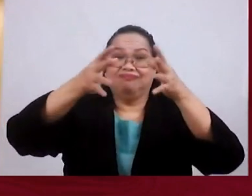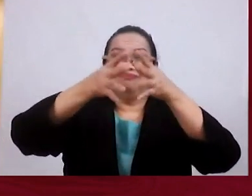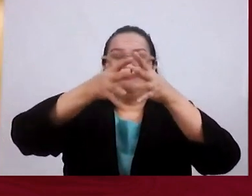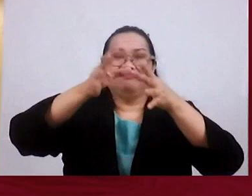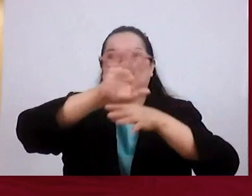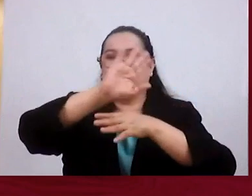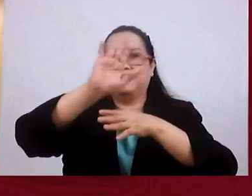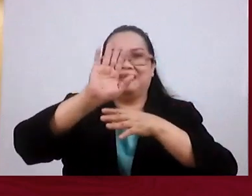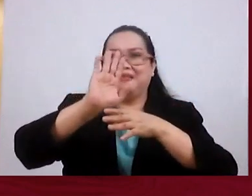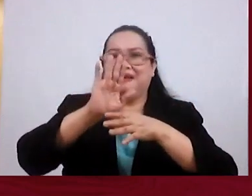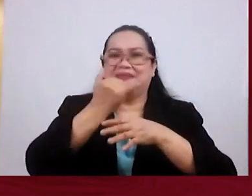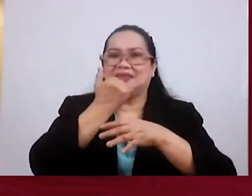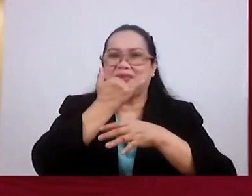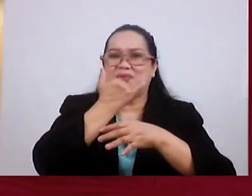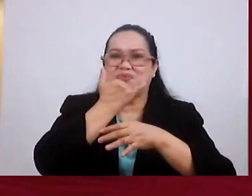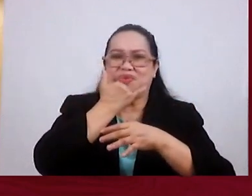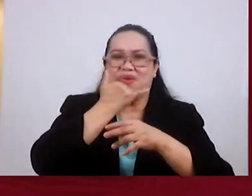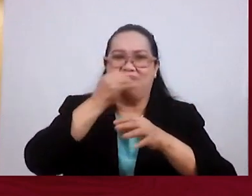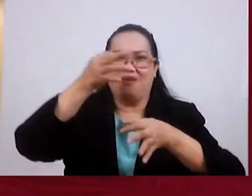Judgments.